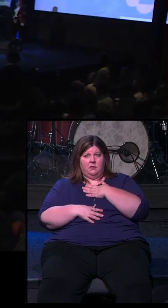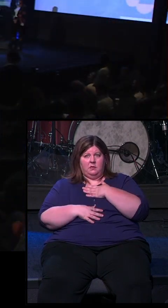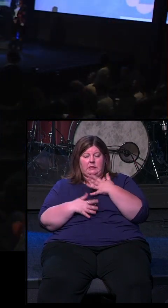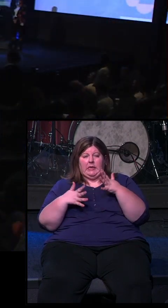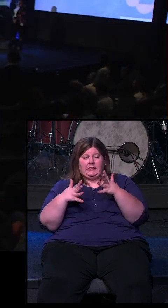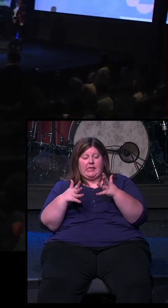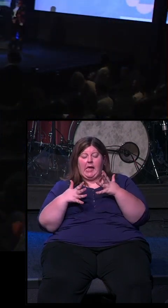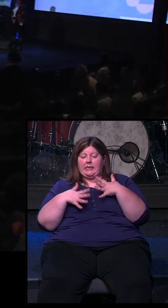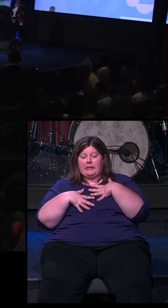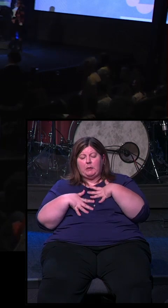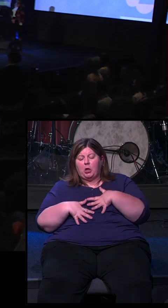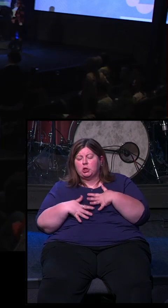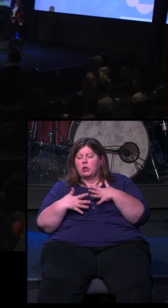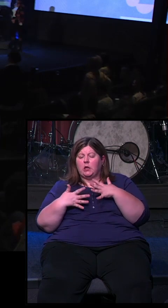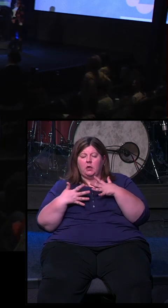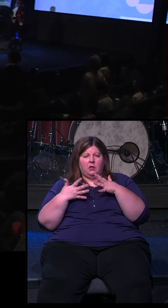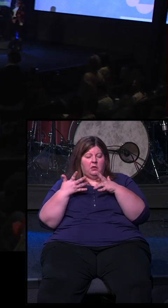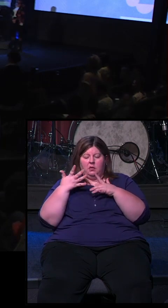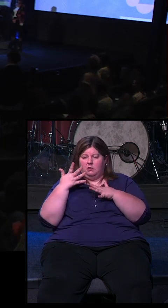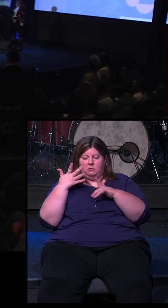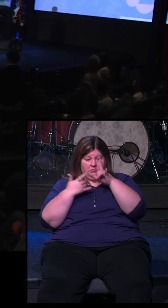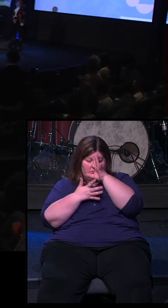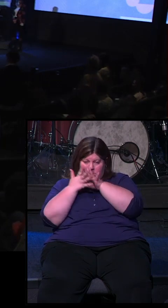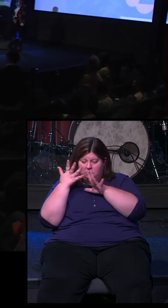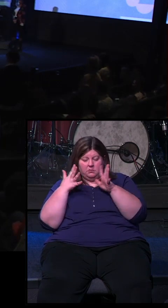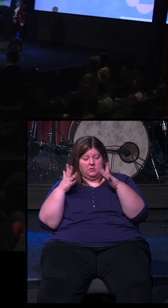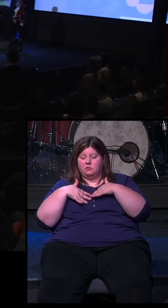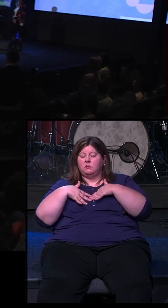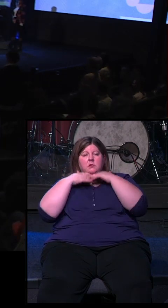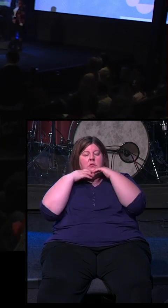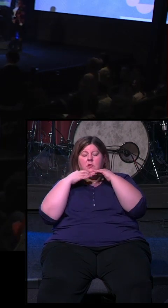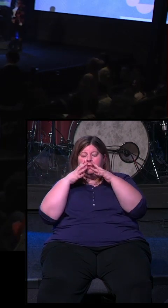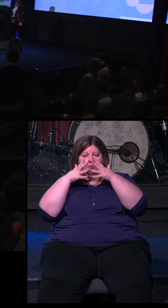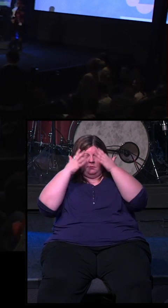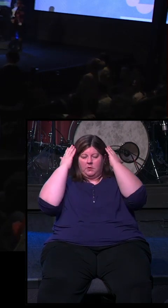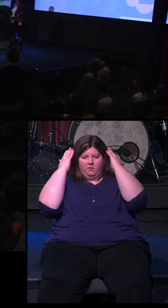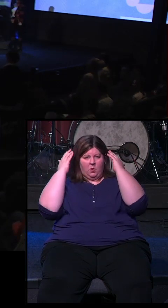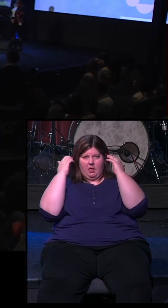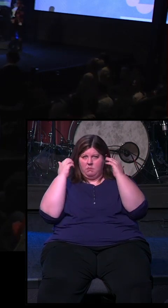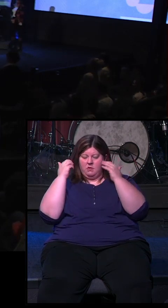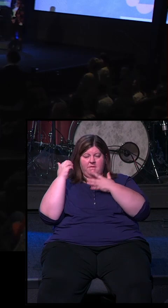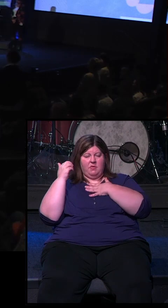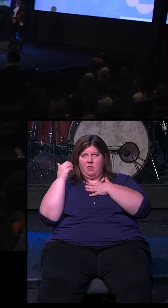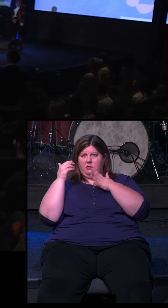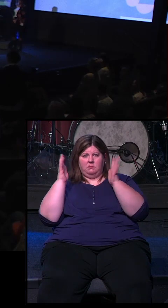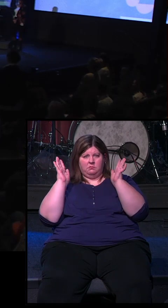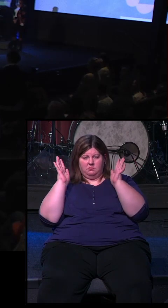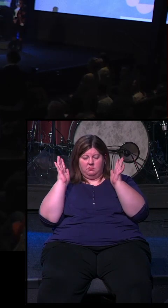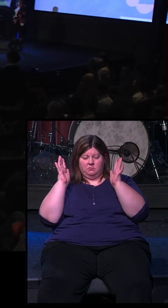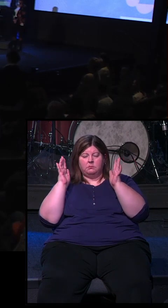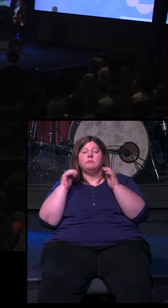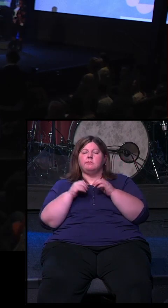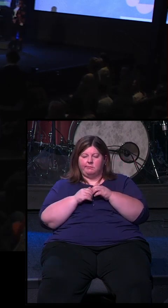Anxiety, depression. I mean, things are just at their breaking point. You're just completely and totally overwhelmed. You feel like you're drowning. These are